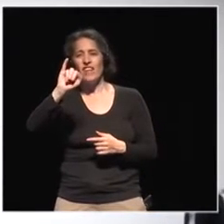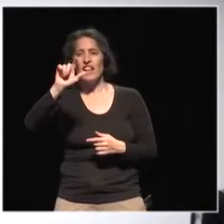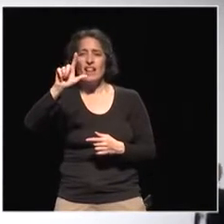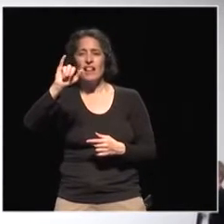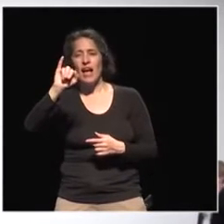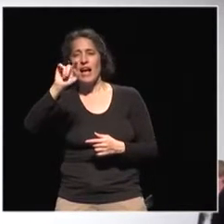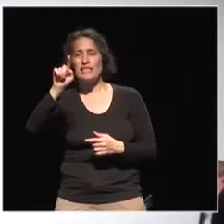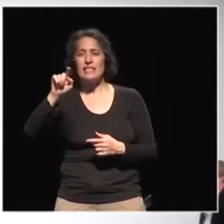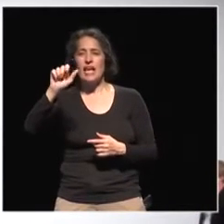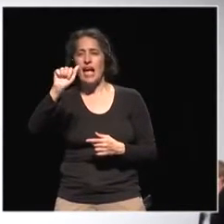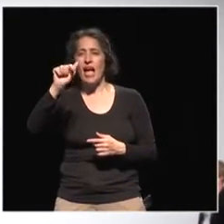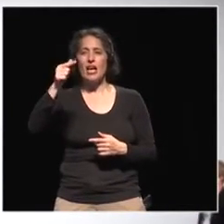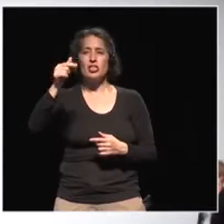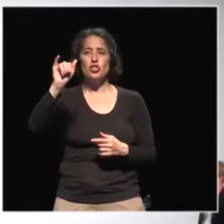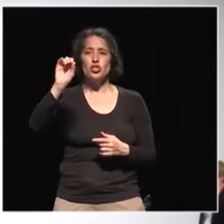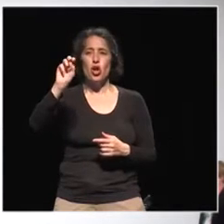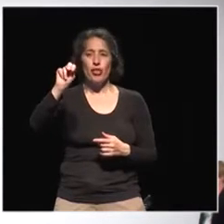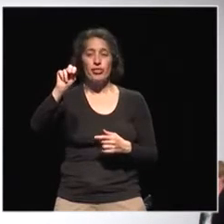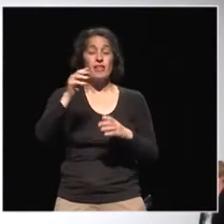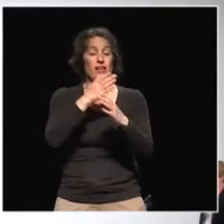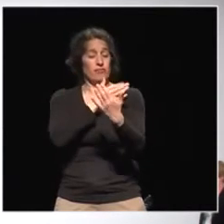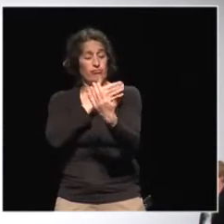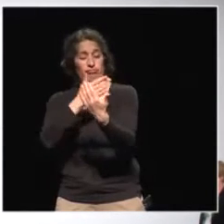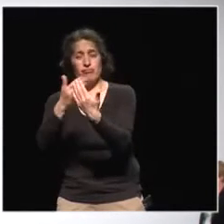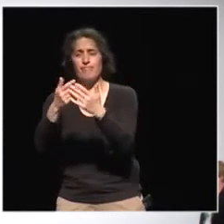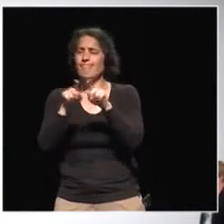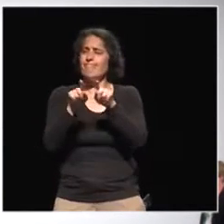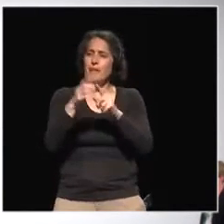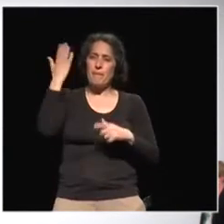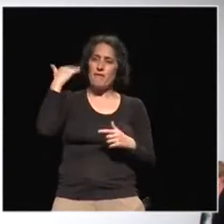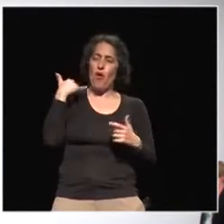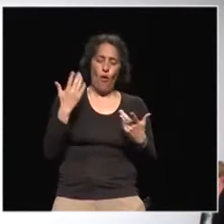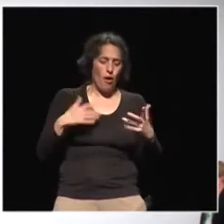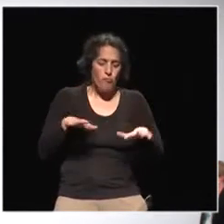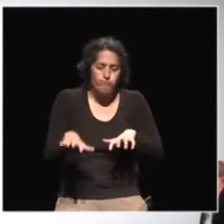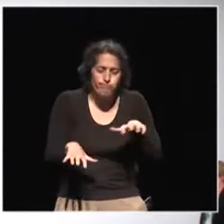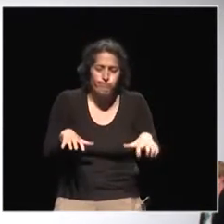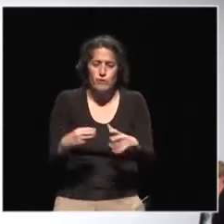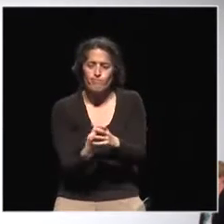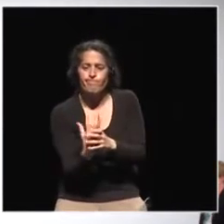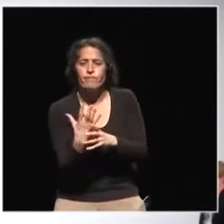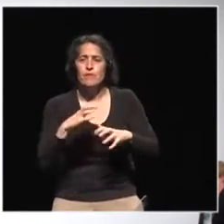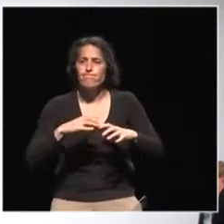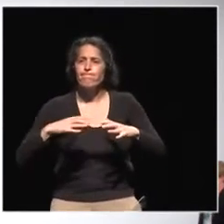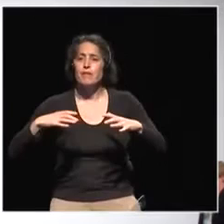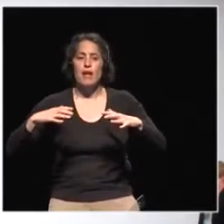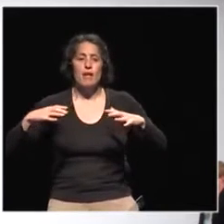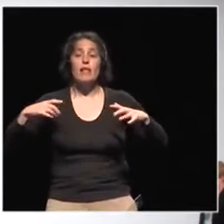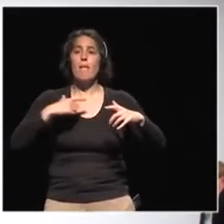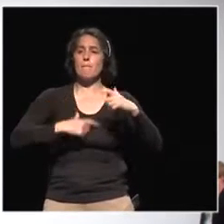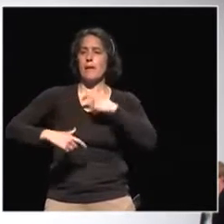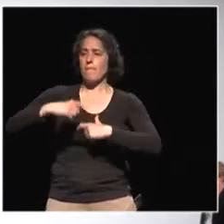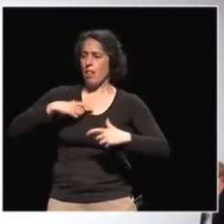stage when what we do individually in our villages, communities, towns or cities,